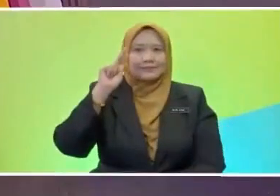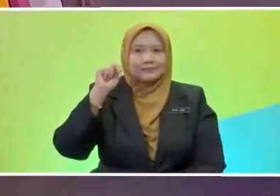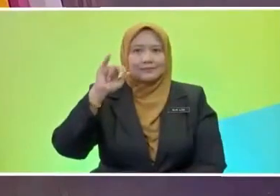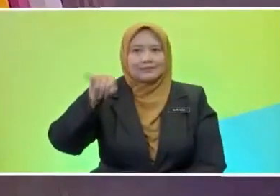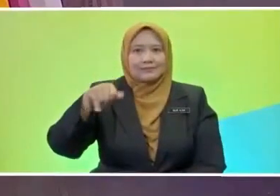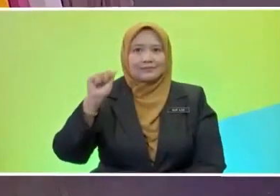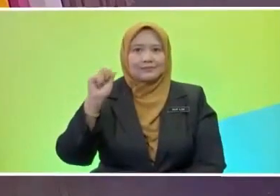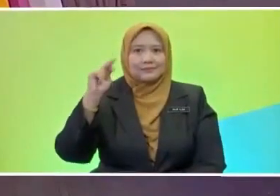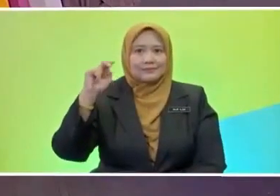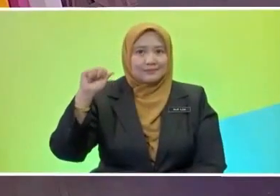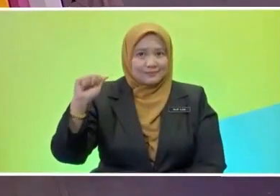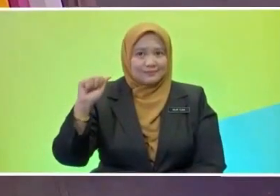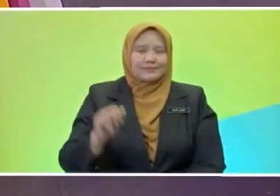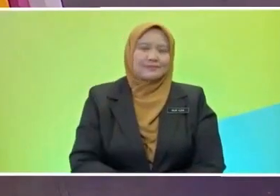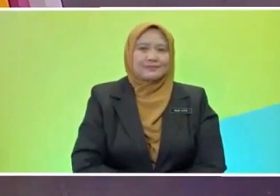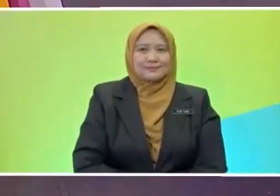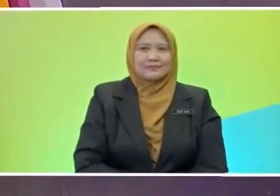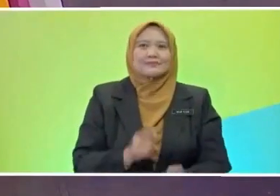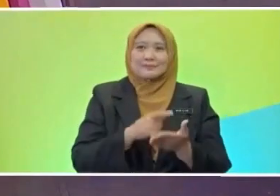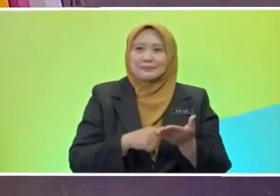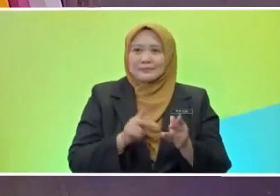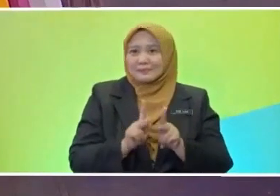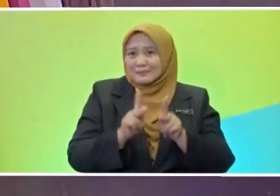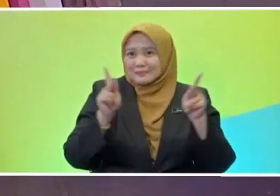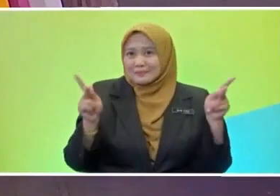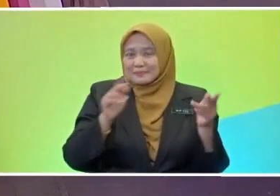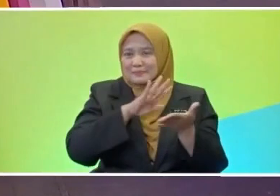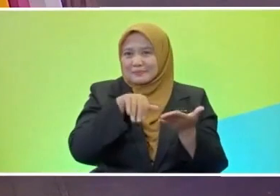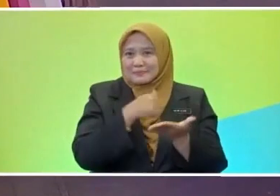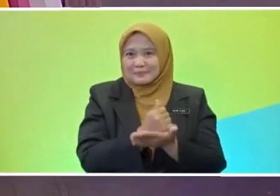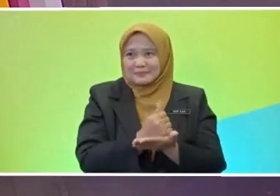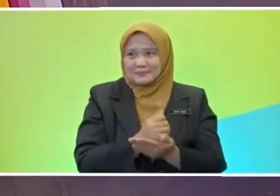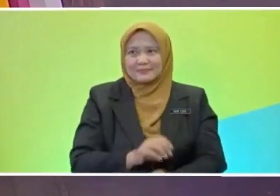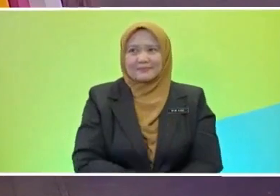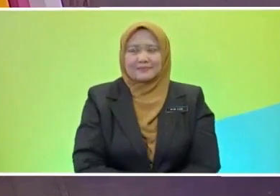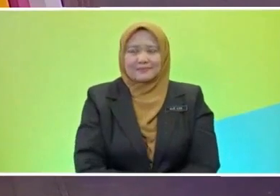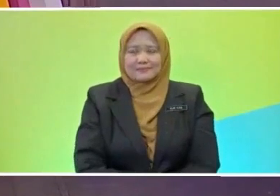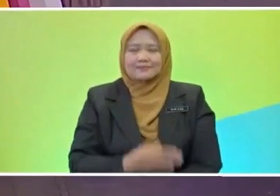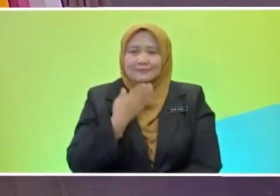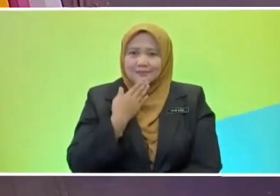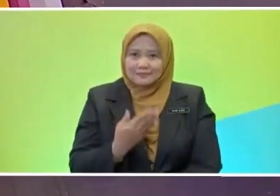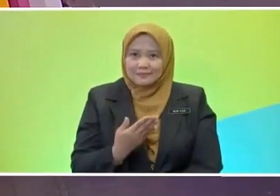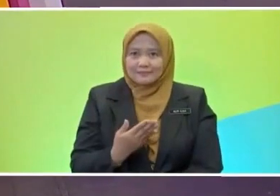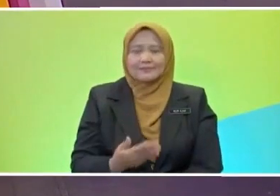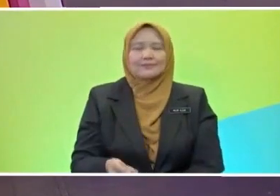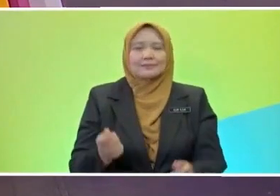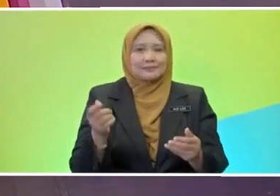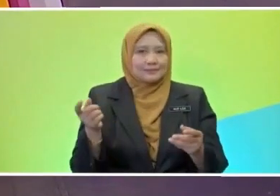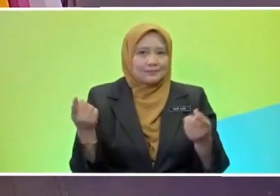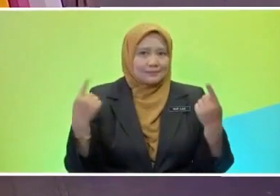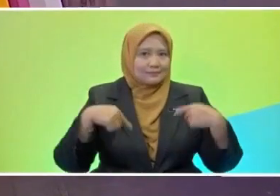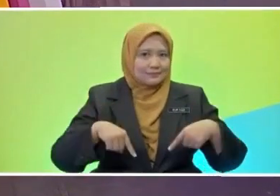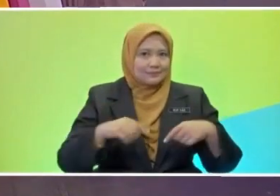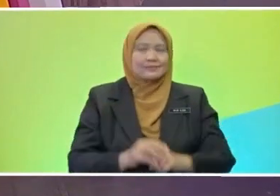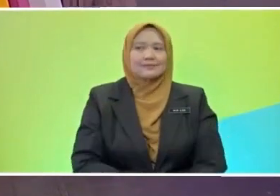Hi Teacher. Hi Chris, how are you? I'm doing good. It's so good to see you again, Teacher. Thank you so much for being here. Now before we proceed, I also